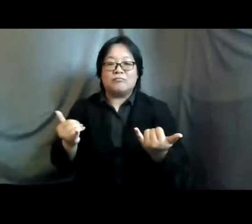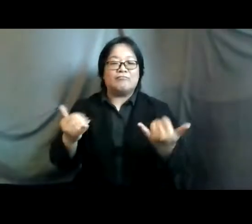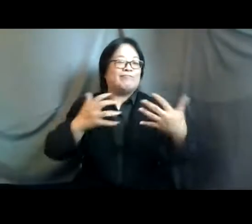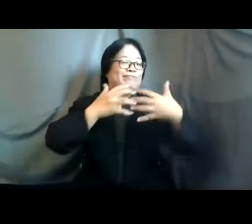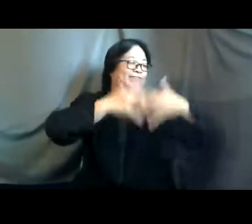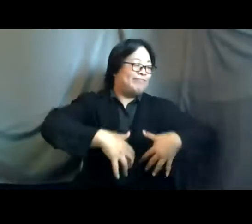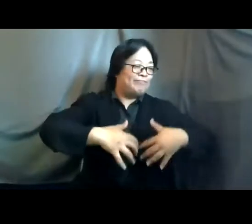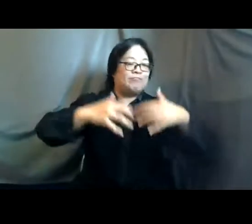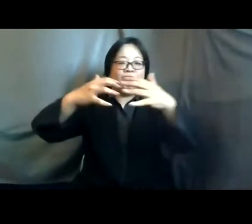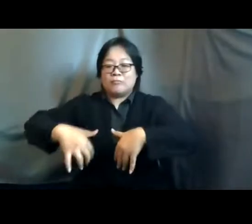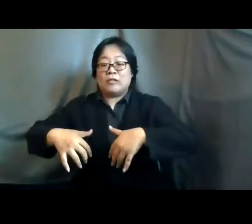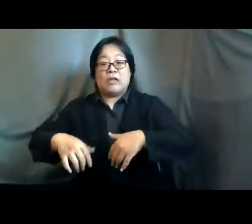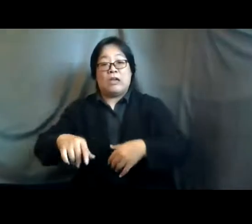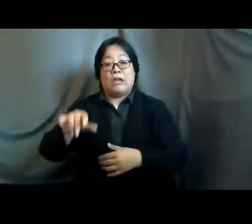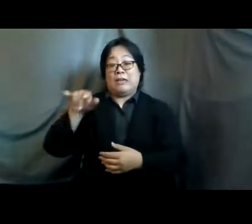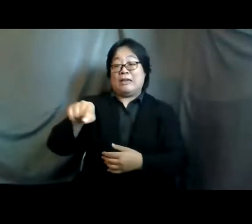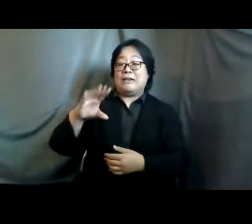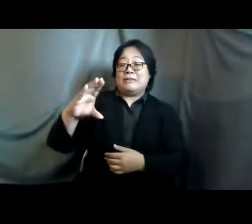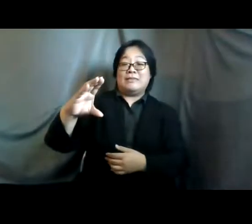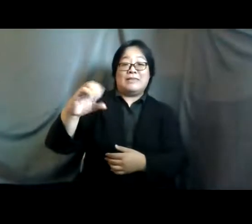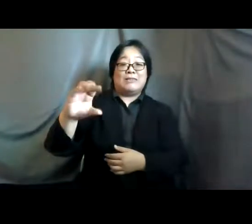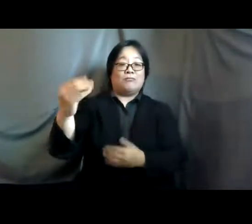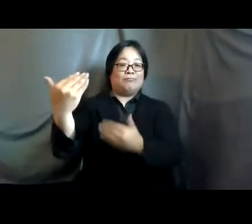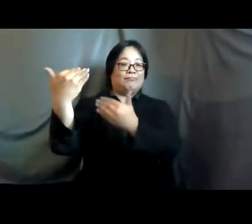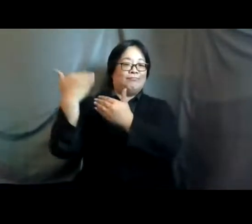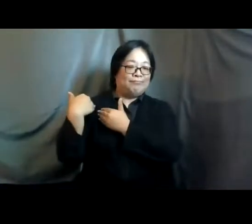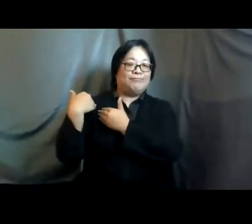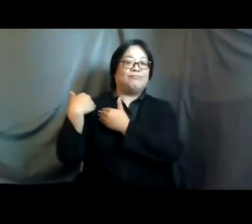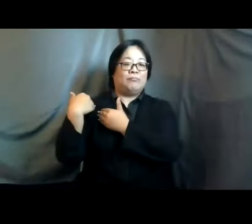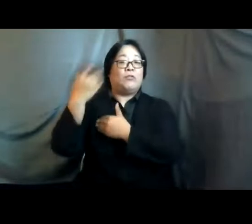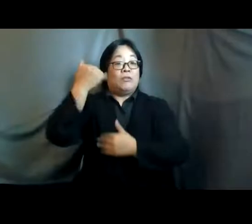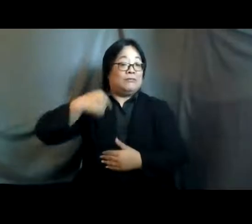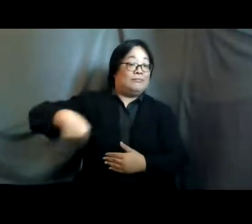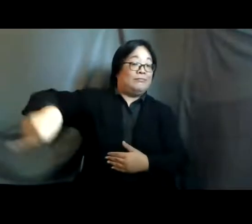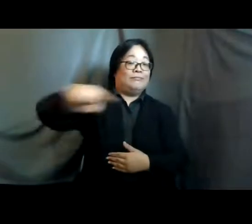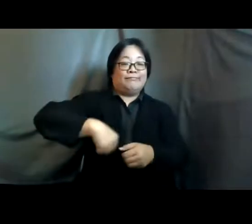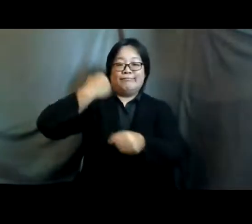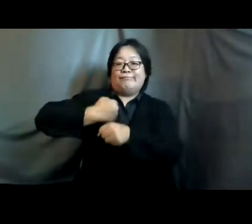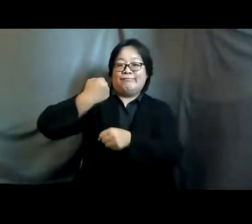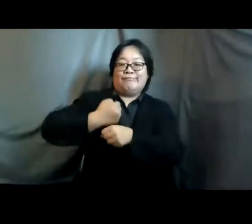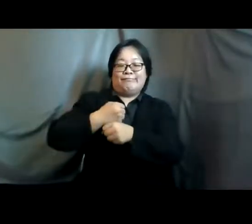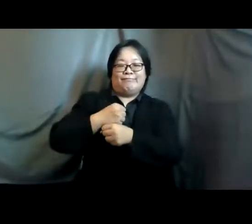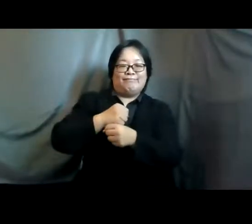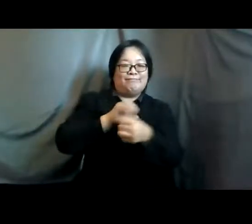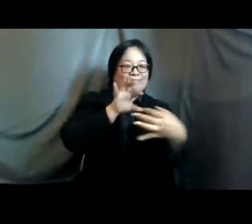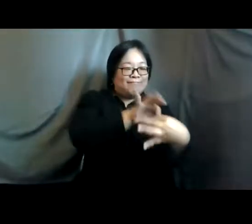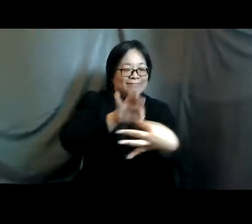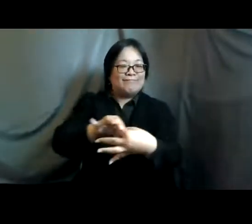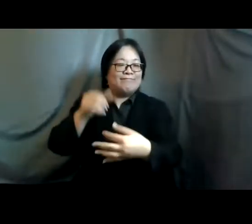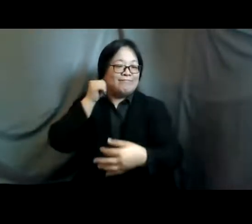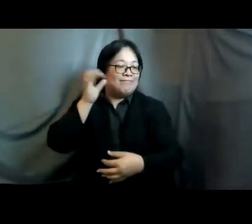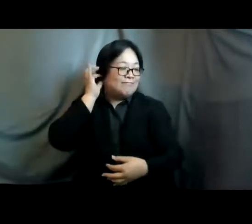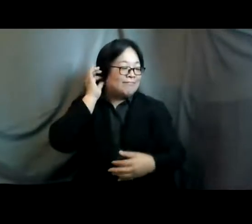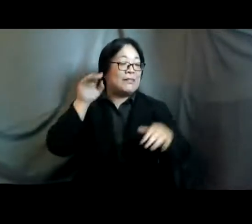part where civil society comes in because we are the ones who are working with the women and girls at the community